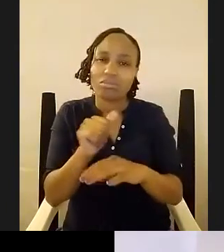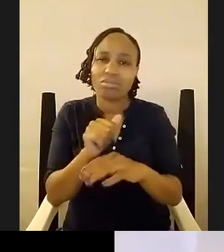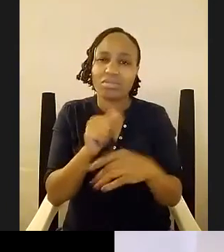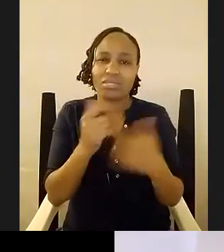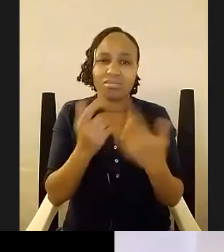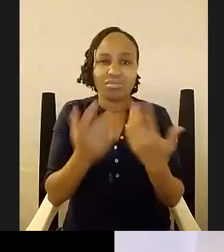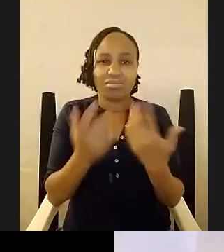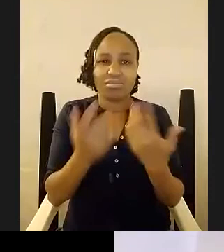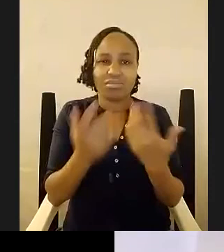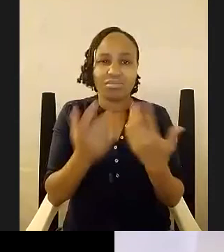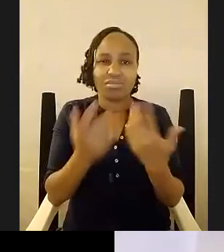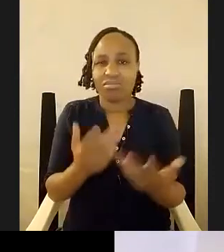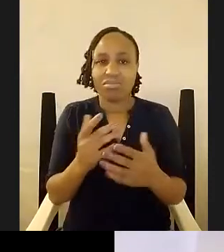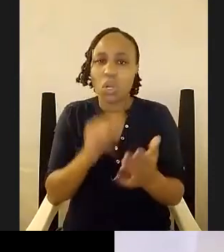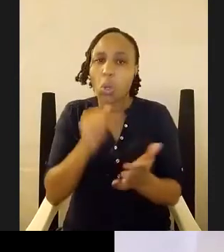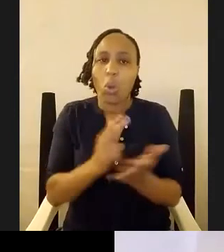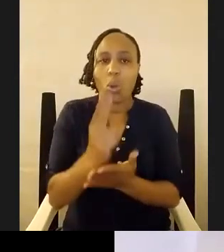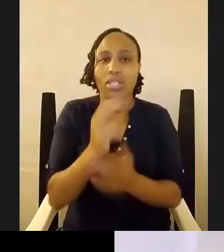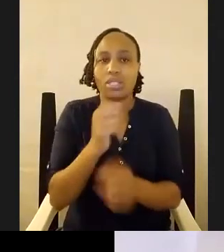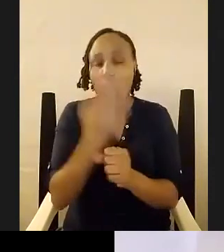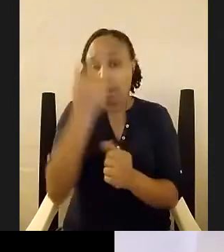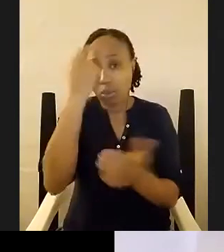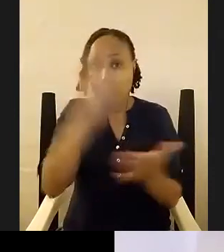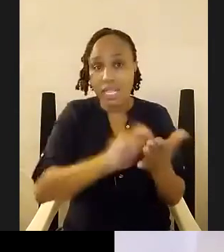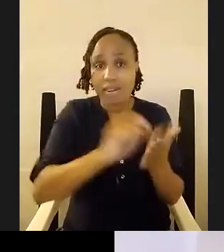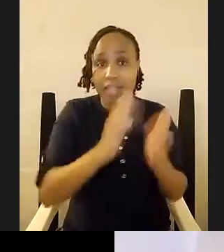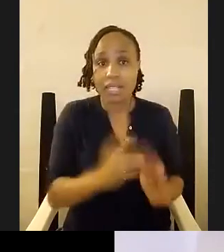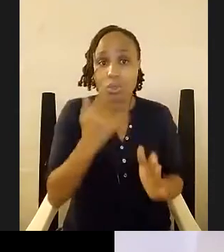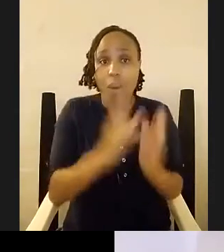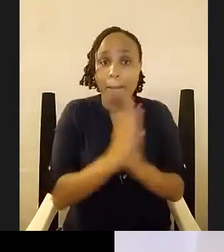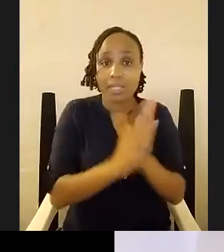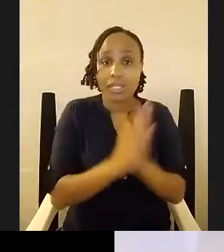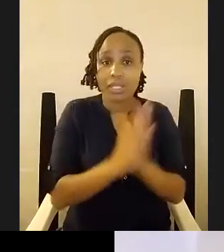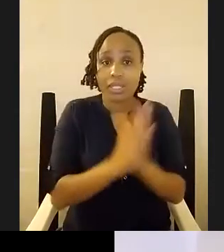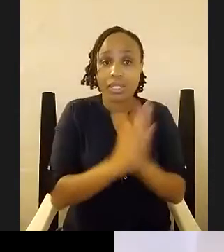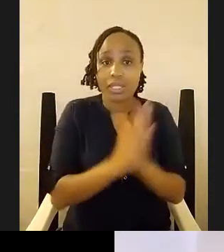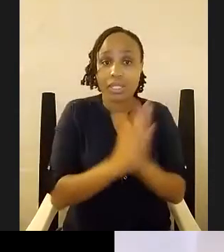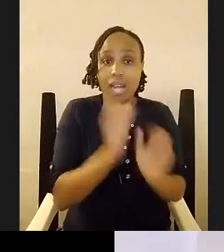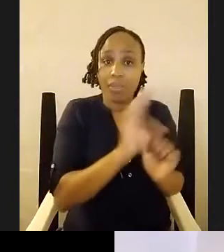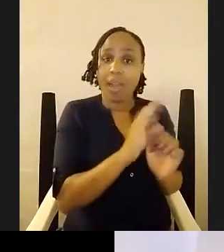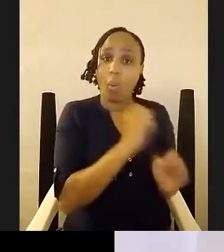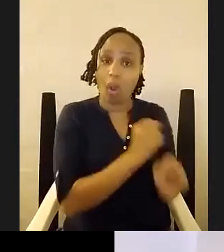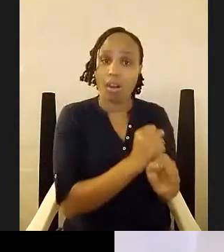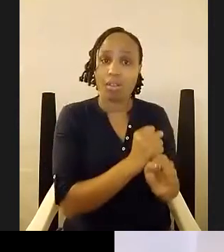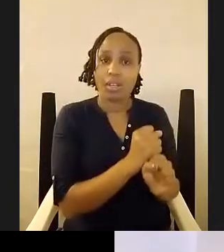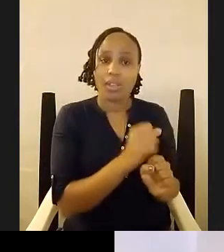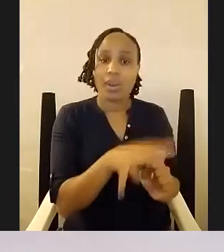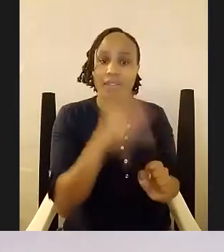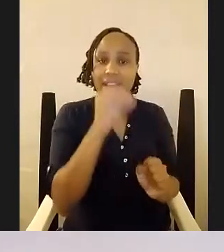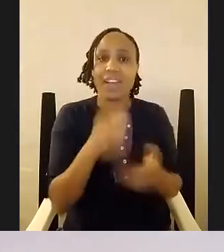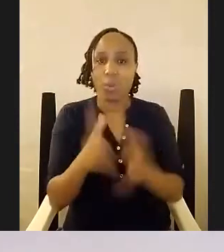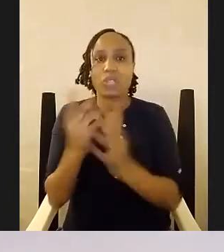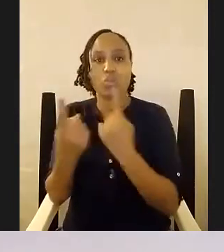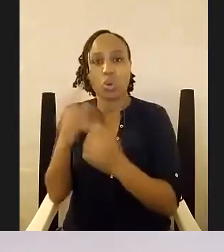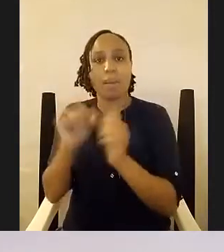yeah writers who are passionate about their craft will i think they'll they will find some way to talk about their work in ways that are